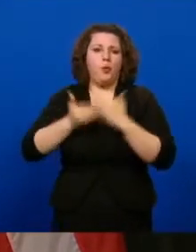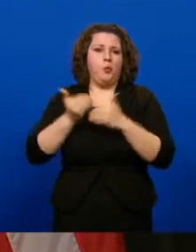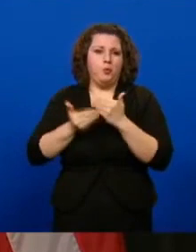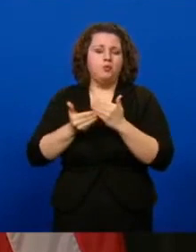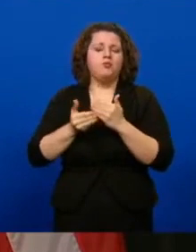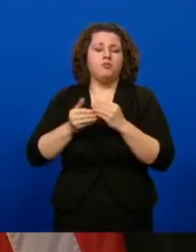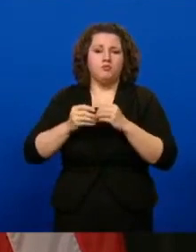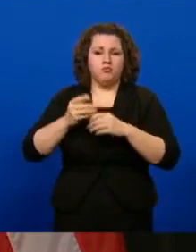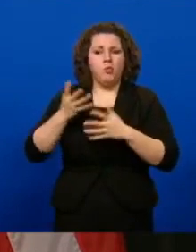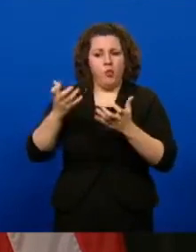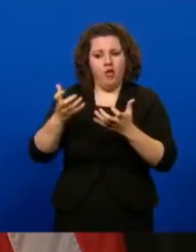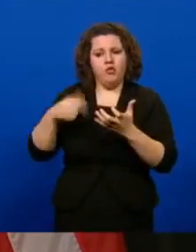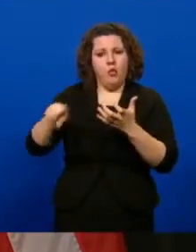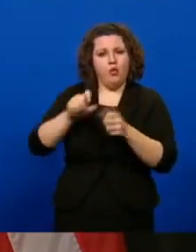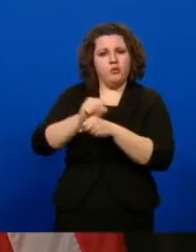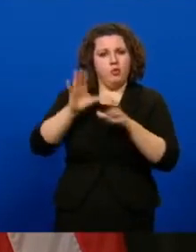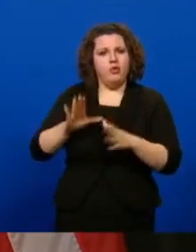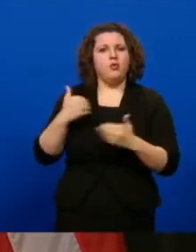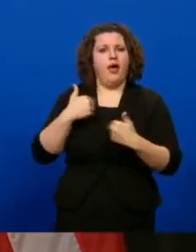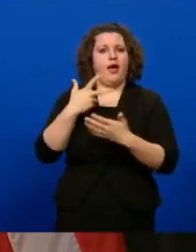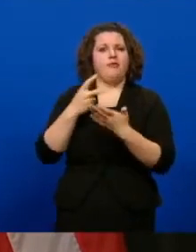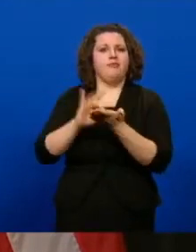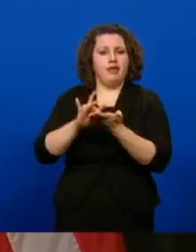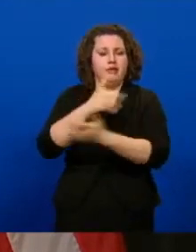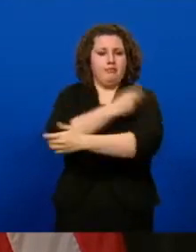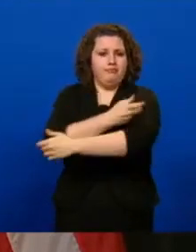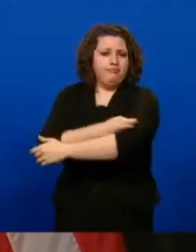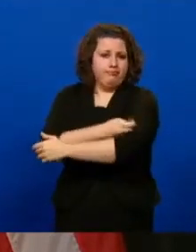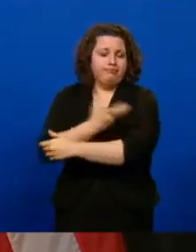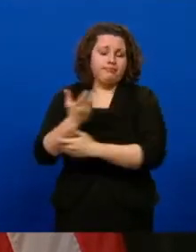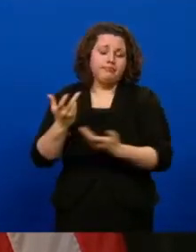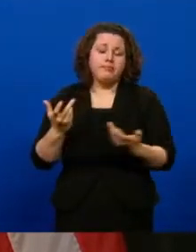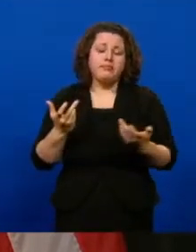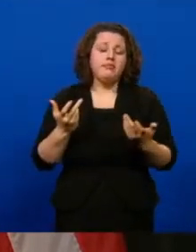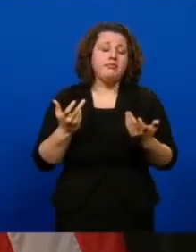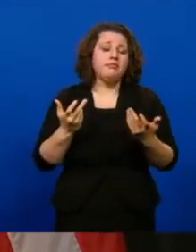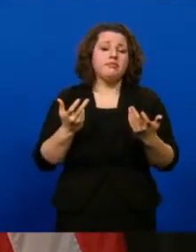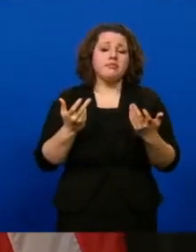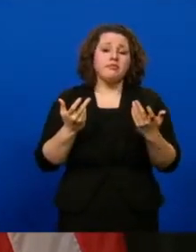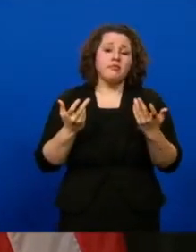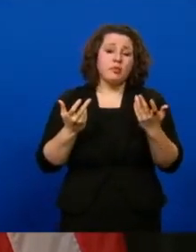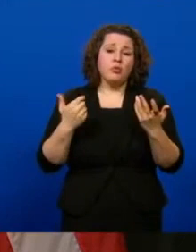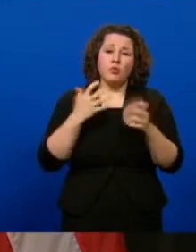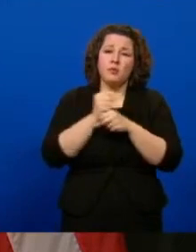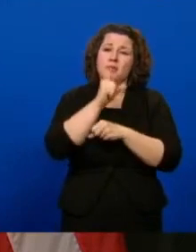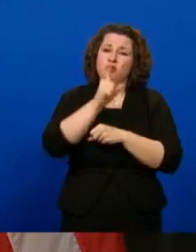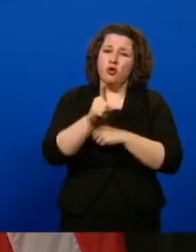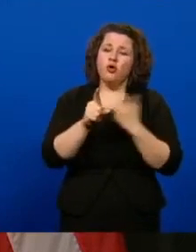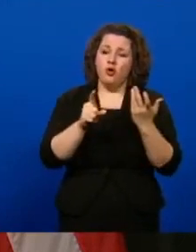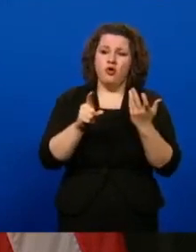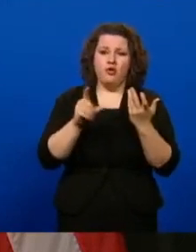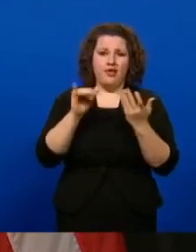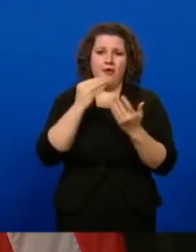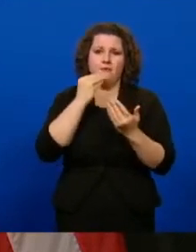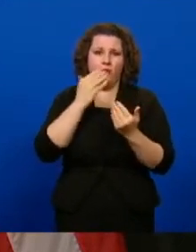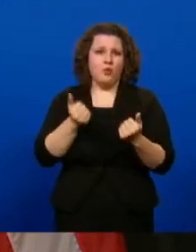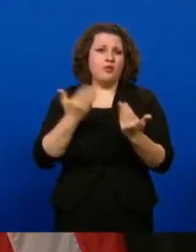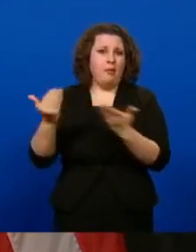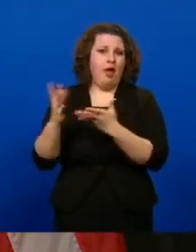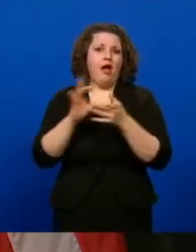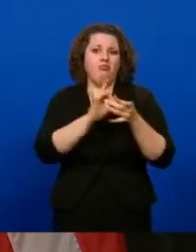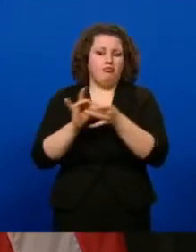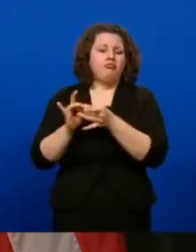work with the employees of those various facilities and get them vaccinated. We want to make sure that we keep that food supply chain